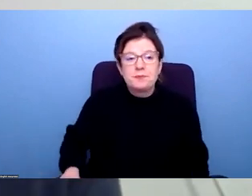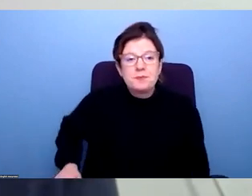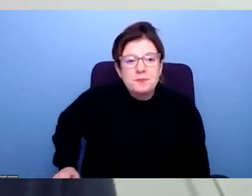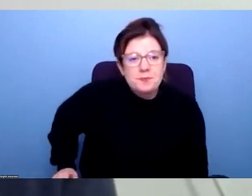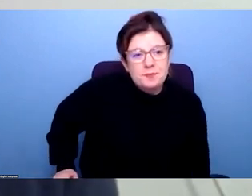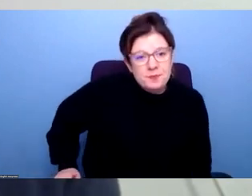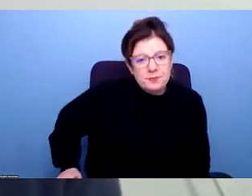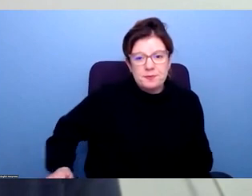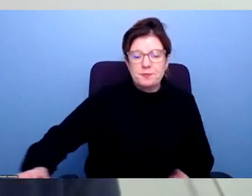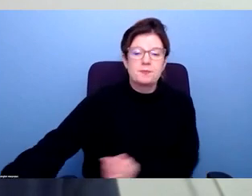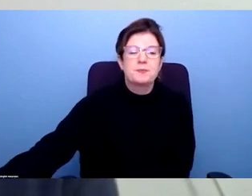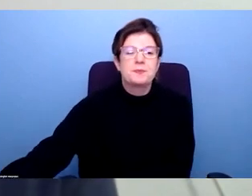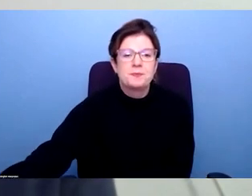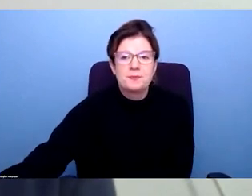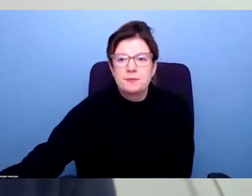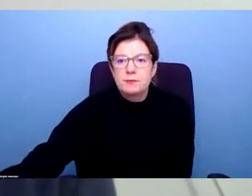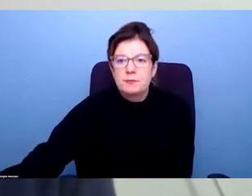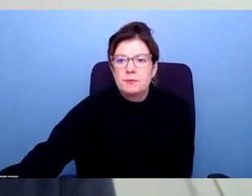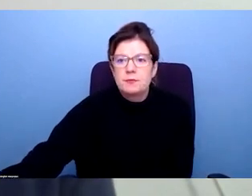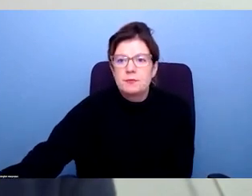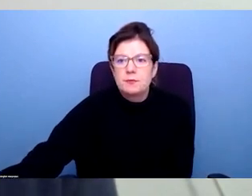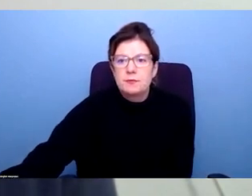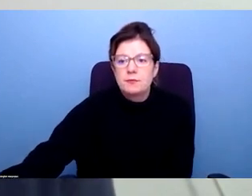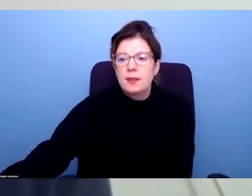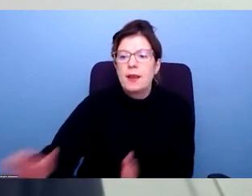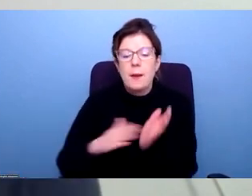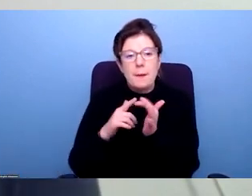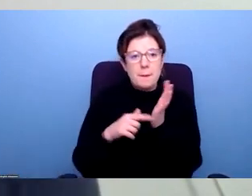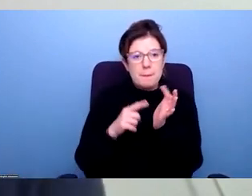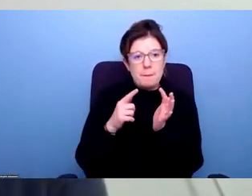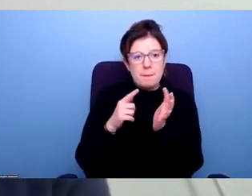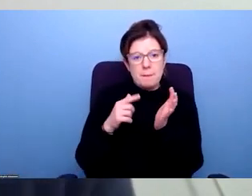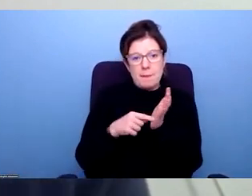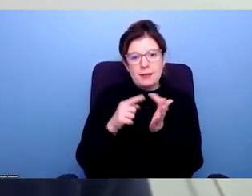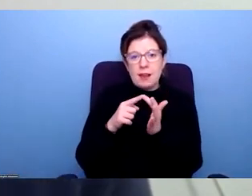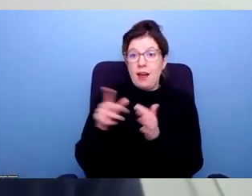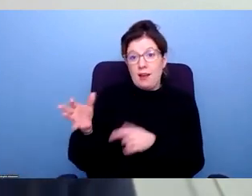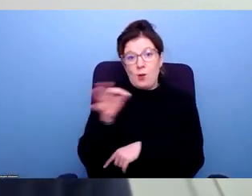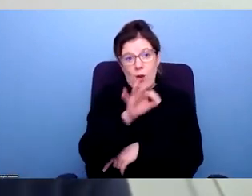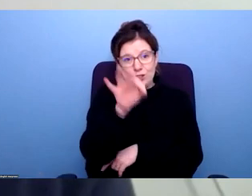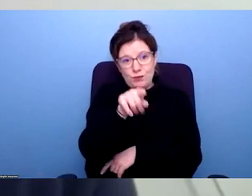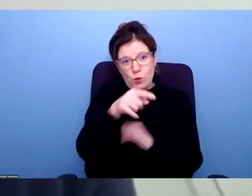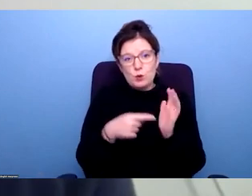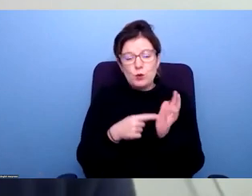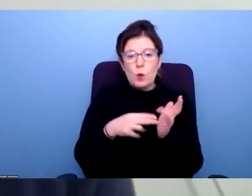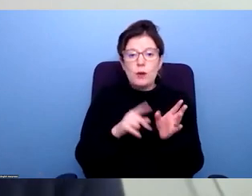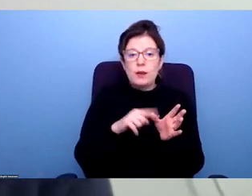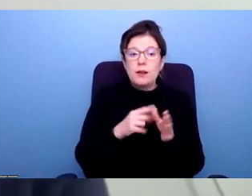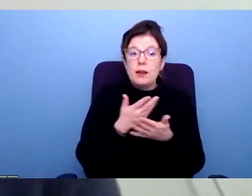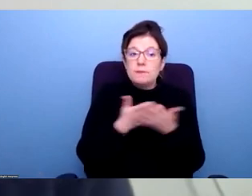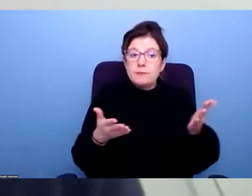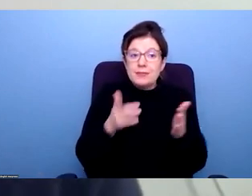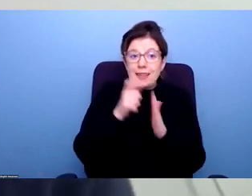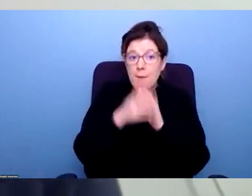No, OK. Meta then says, is the number of disabled people, this is for you, Tony, is the number of disabled people out of work